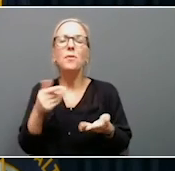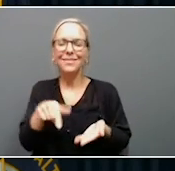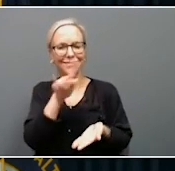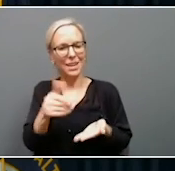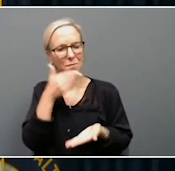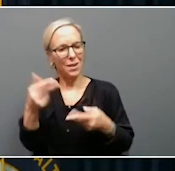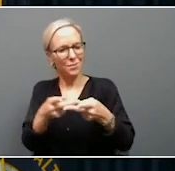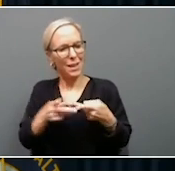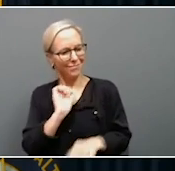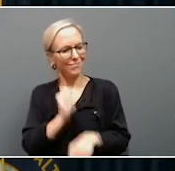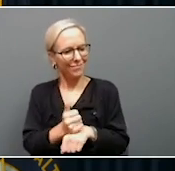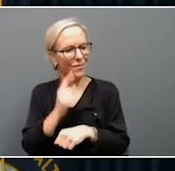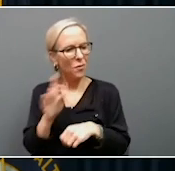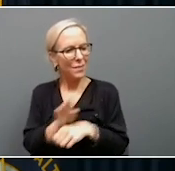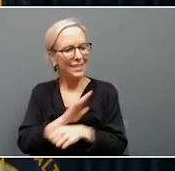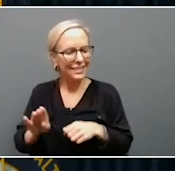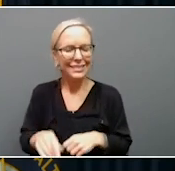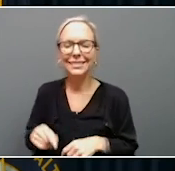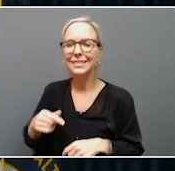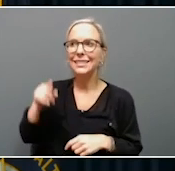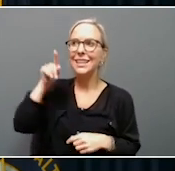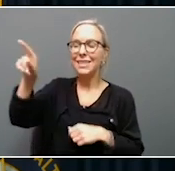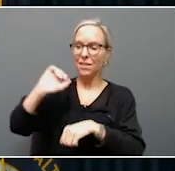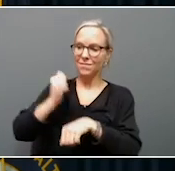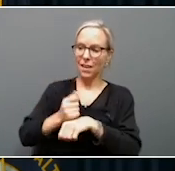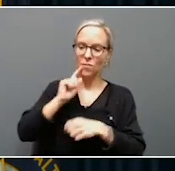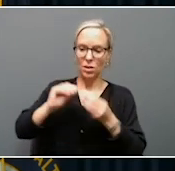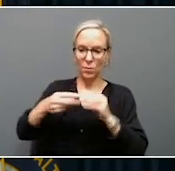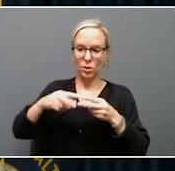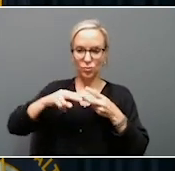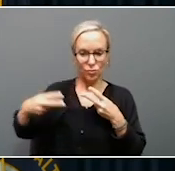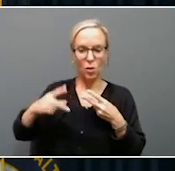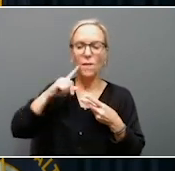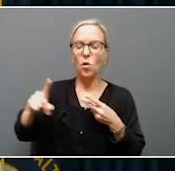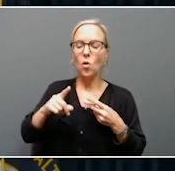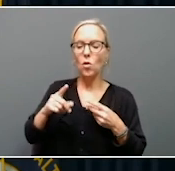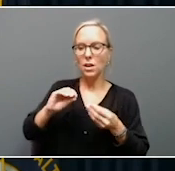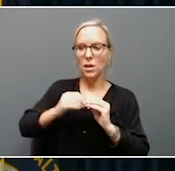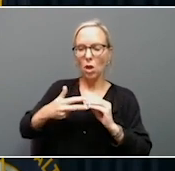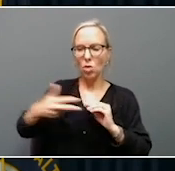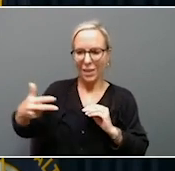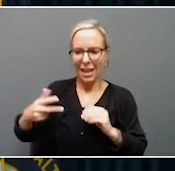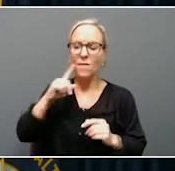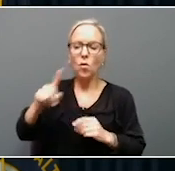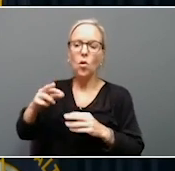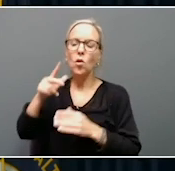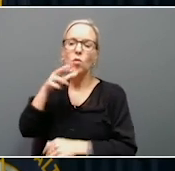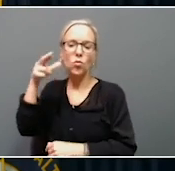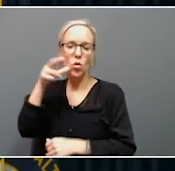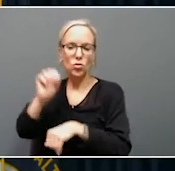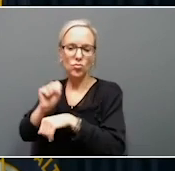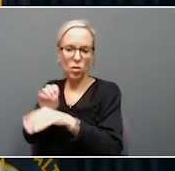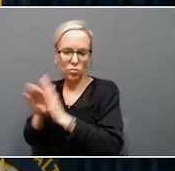of site selection recognizing us, number two in per capita economic development last year, number three in rural job growth, number five in their